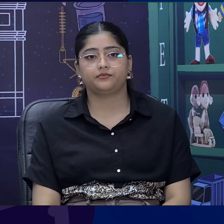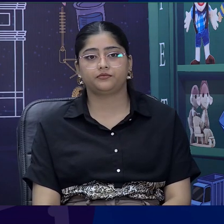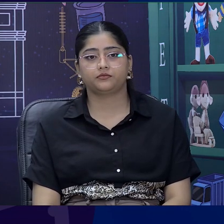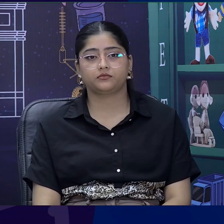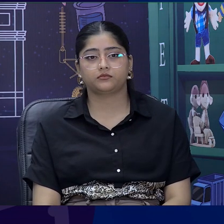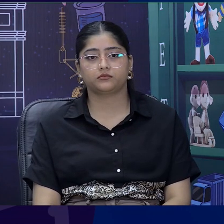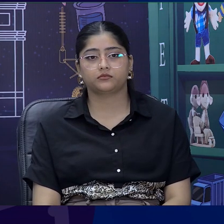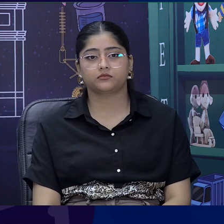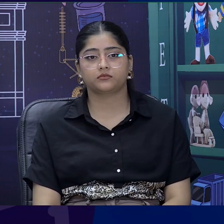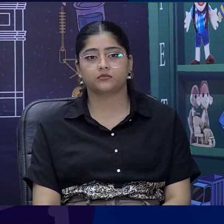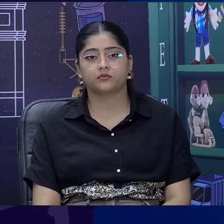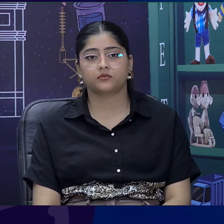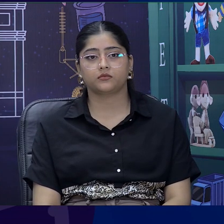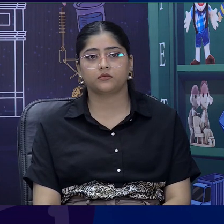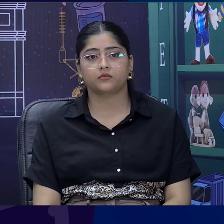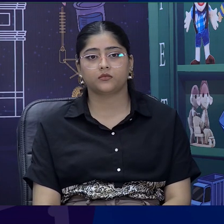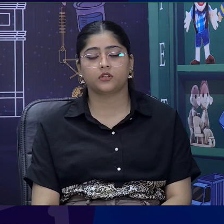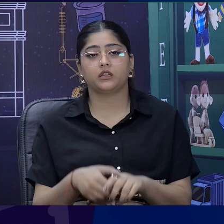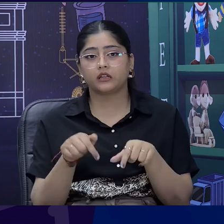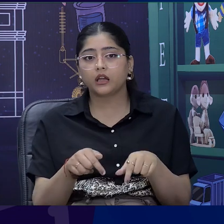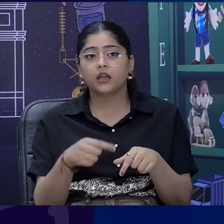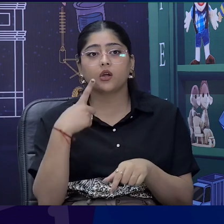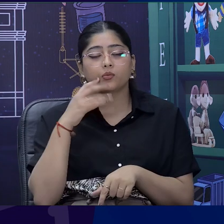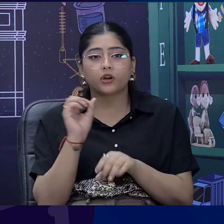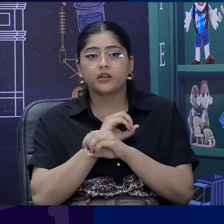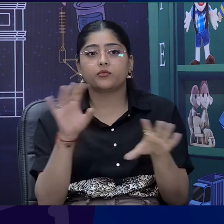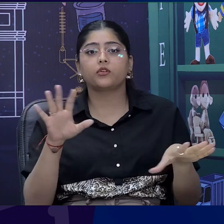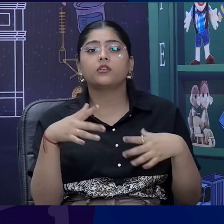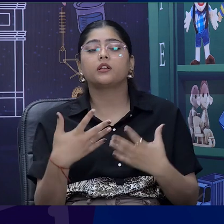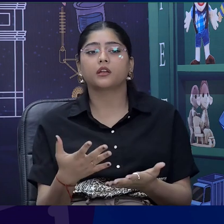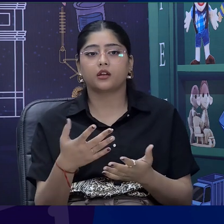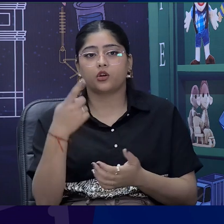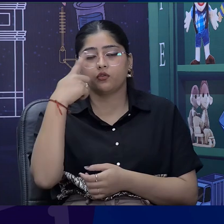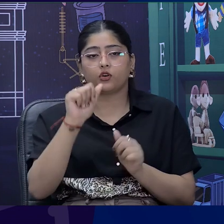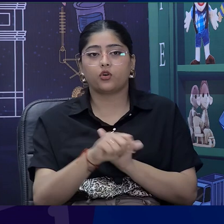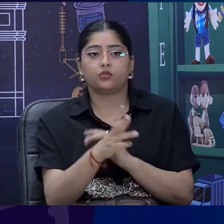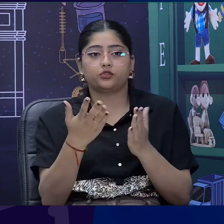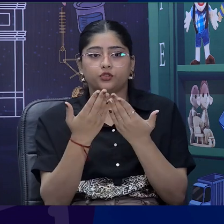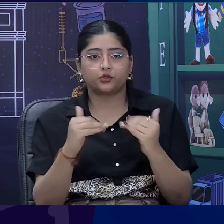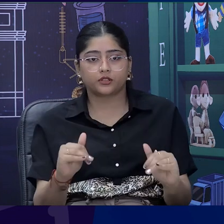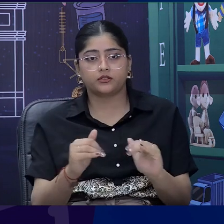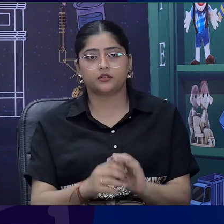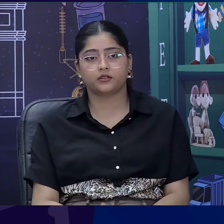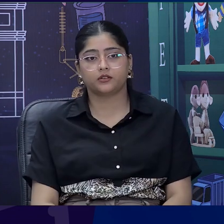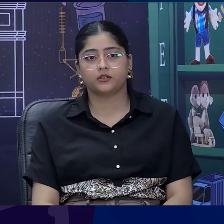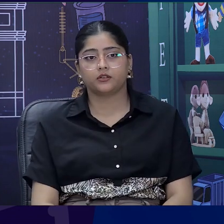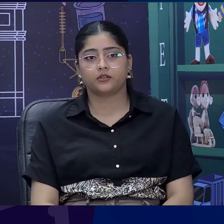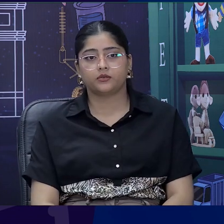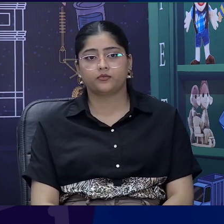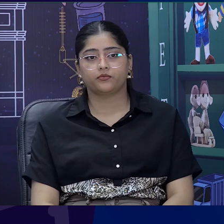is the message for all the viewers and learners ma'am in this poem?